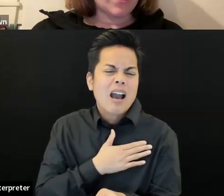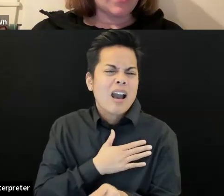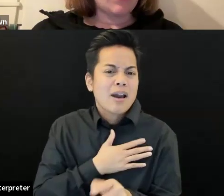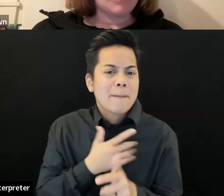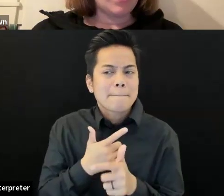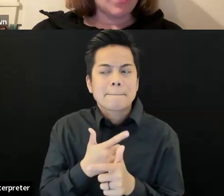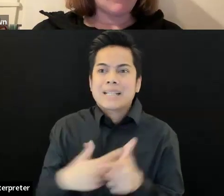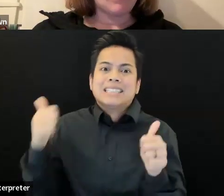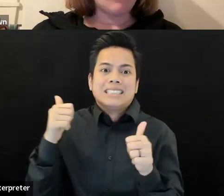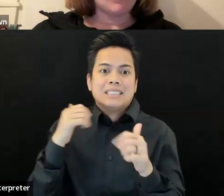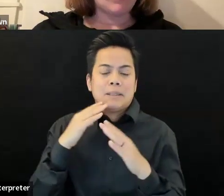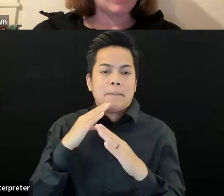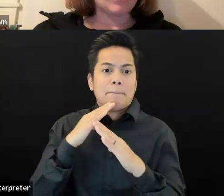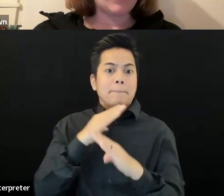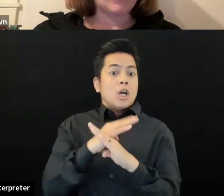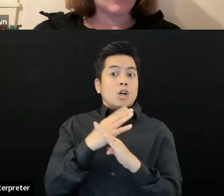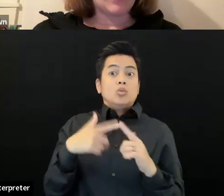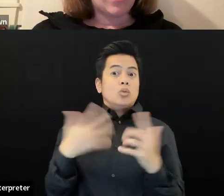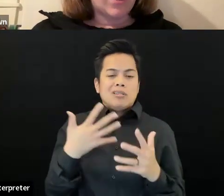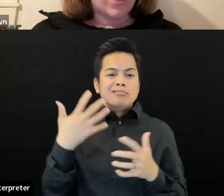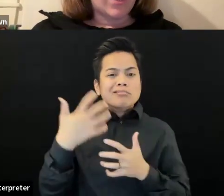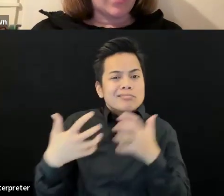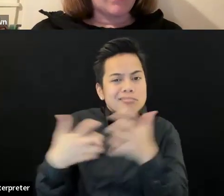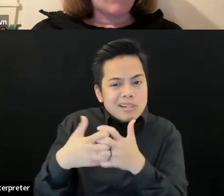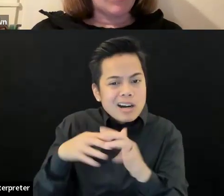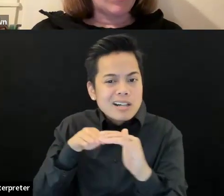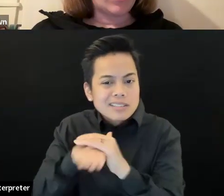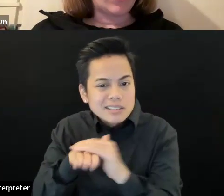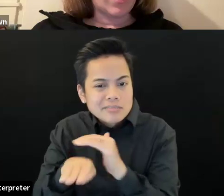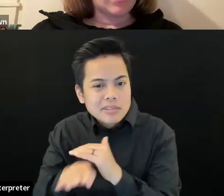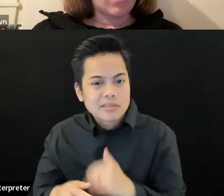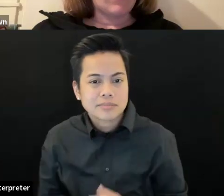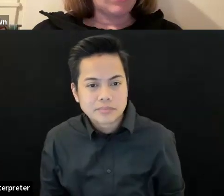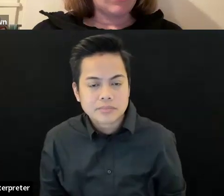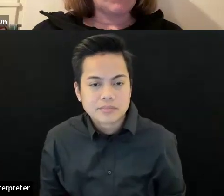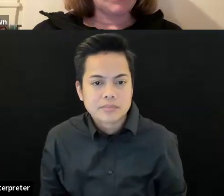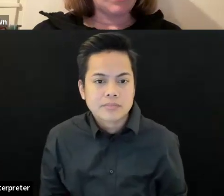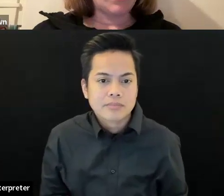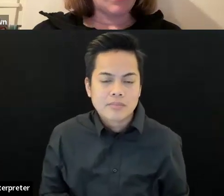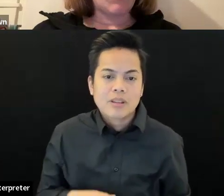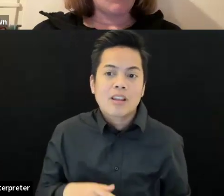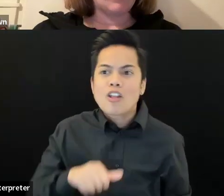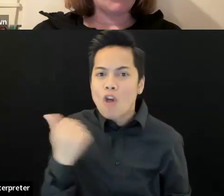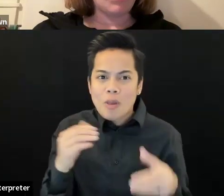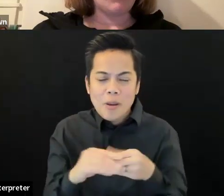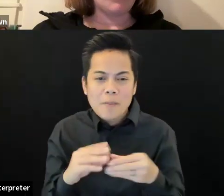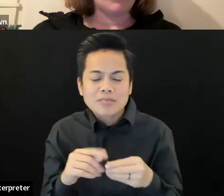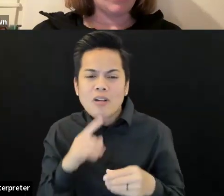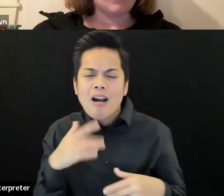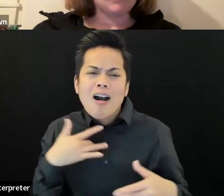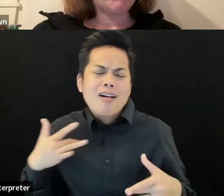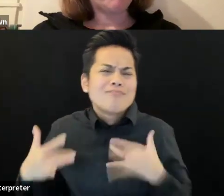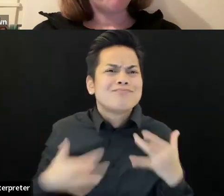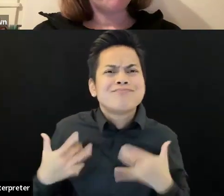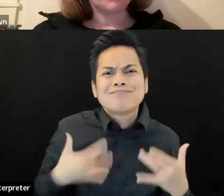really excited. We can have comfy cushions and furniture, less office chairs, please. They always block